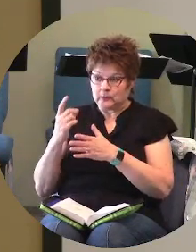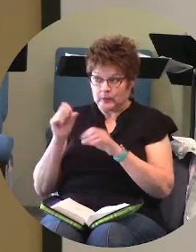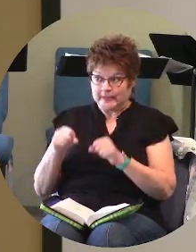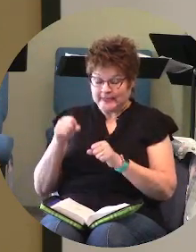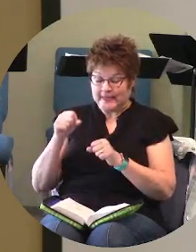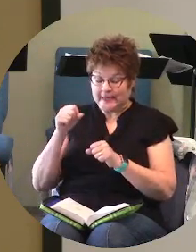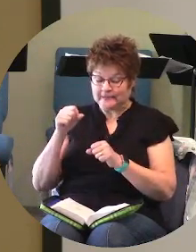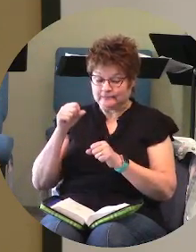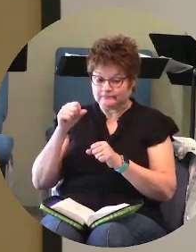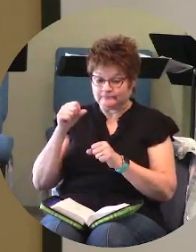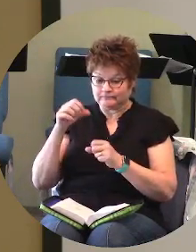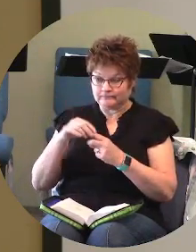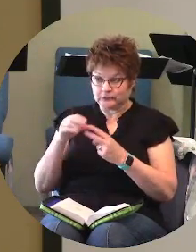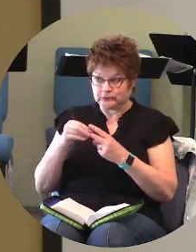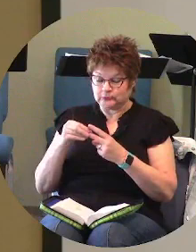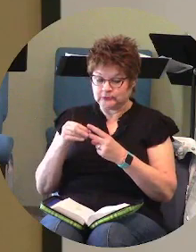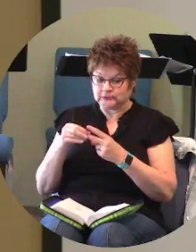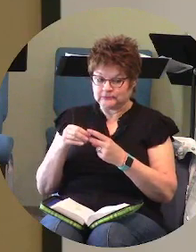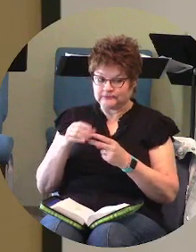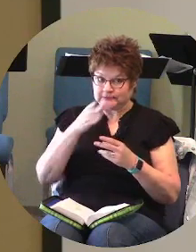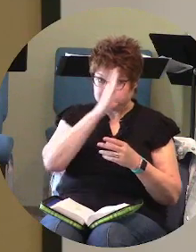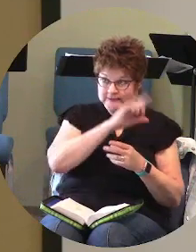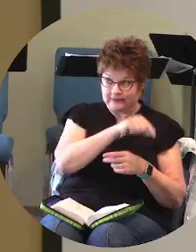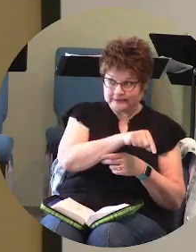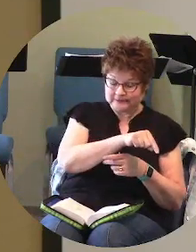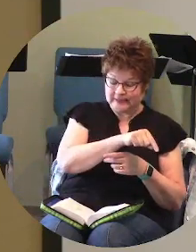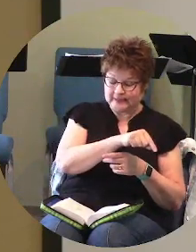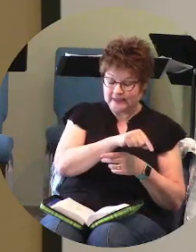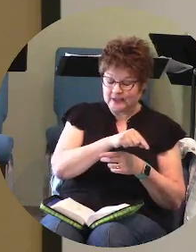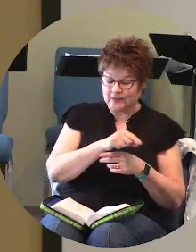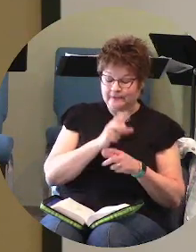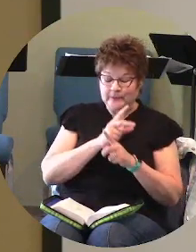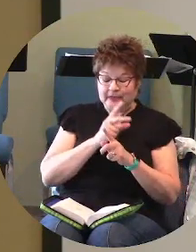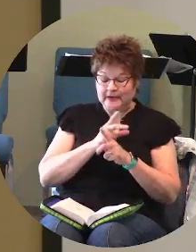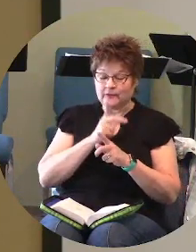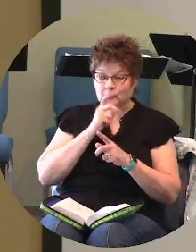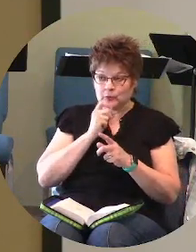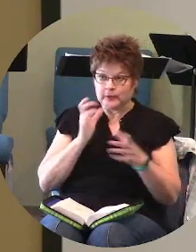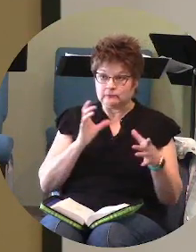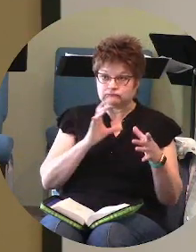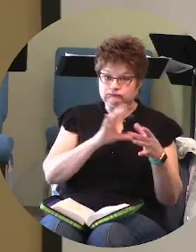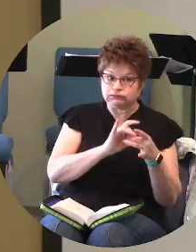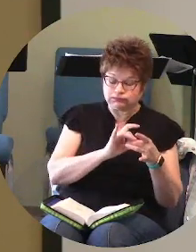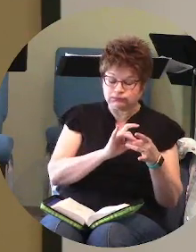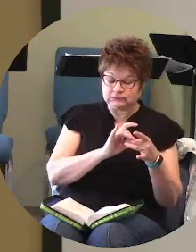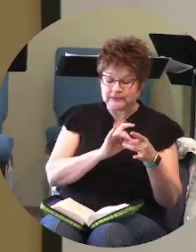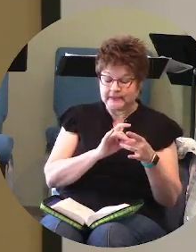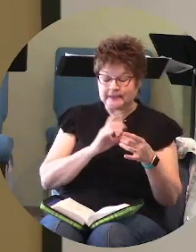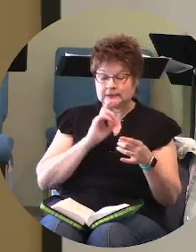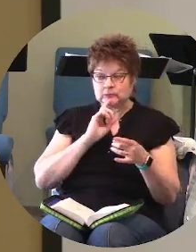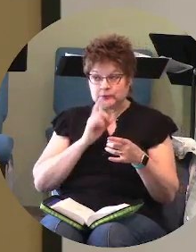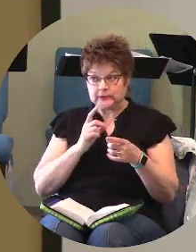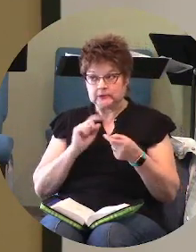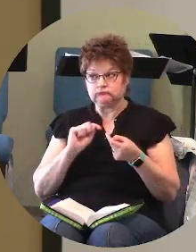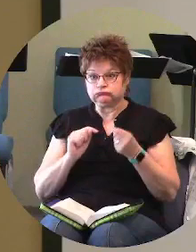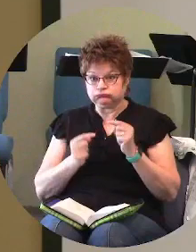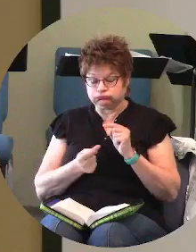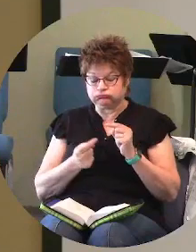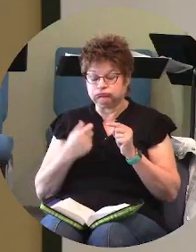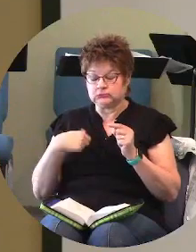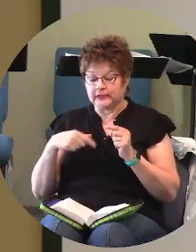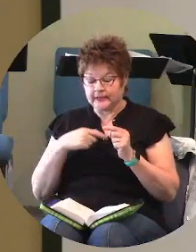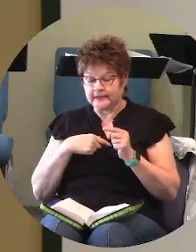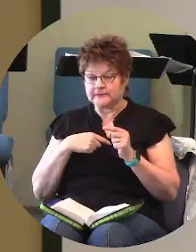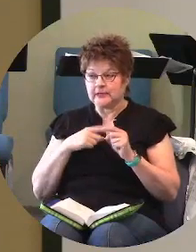who we latch on to because it's really detrimental to us but it literally is